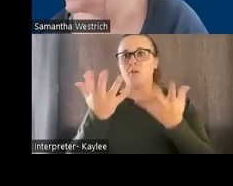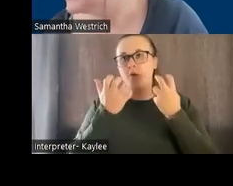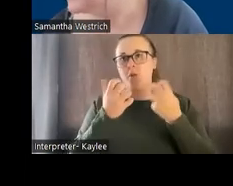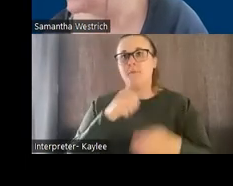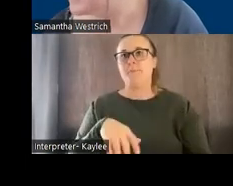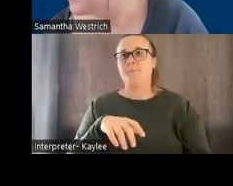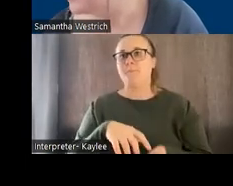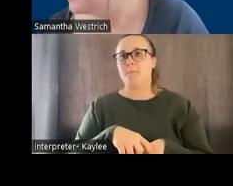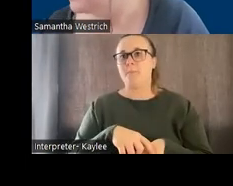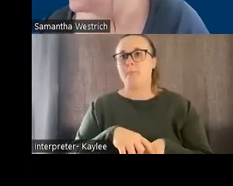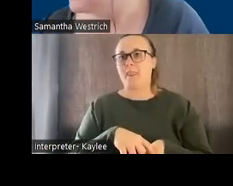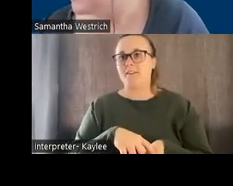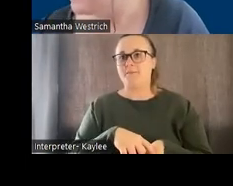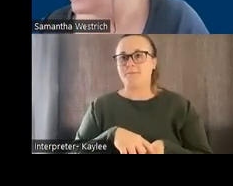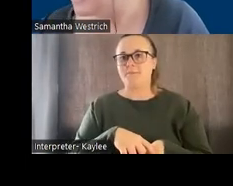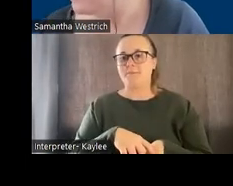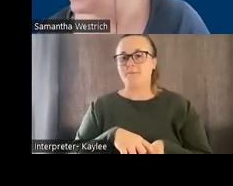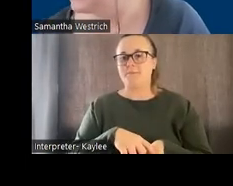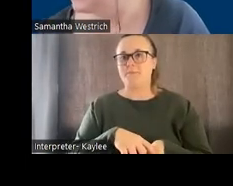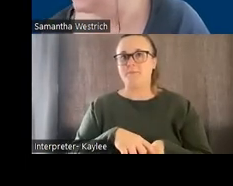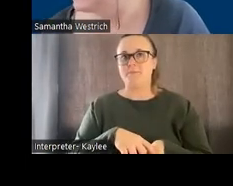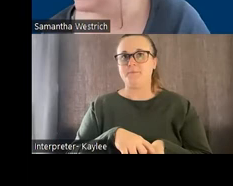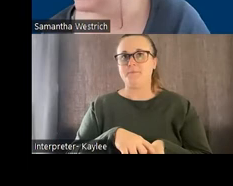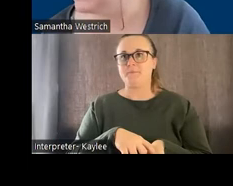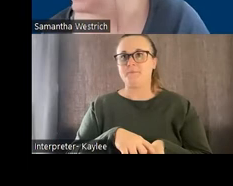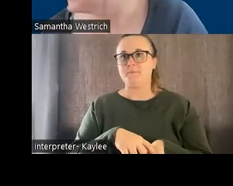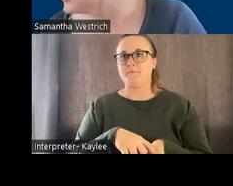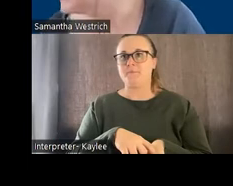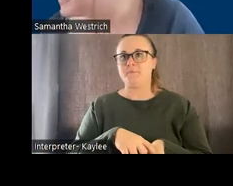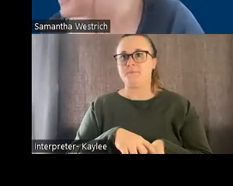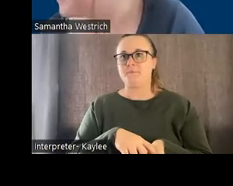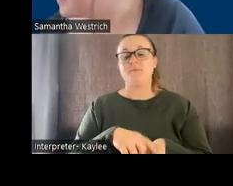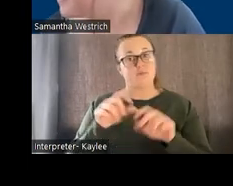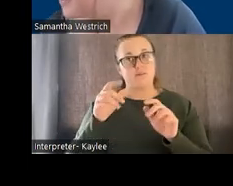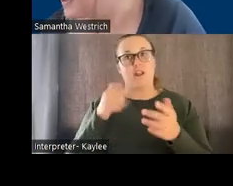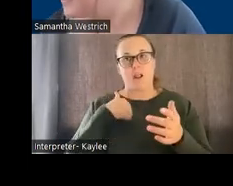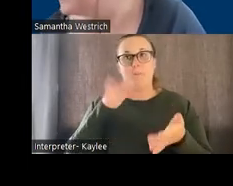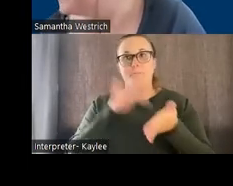There are symbols there. So maybe I'll pick that one since you can see that there's cheese on it.